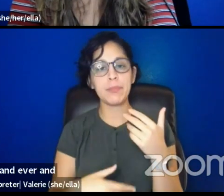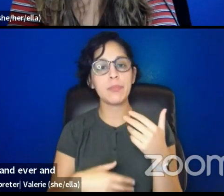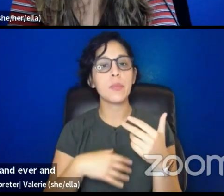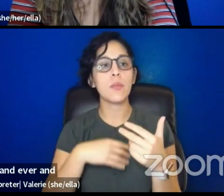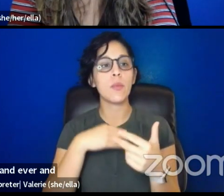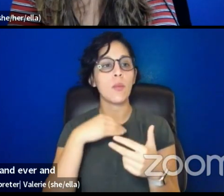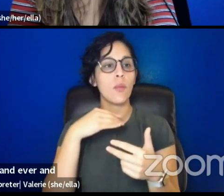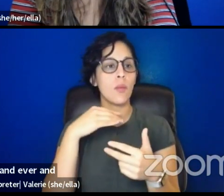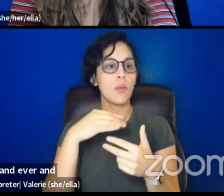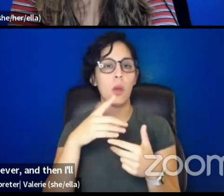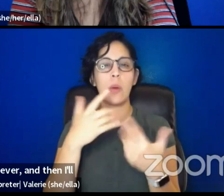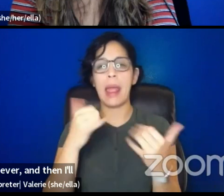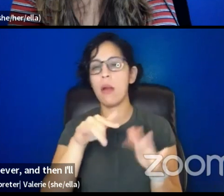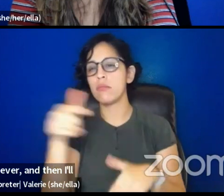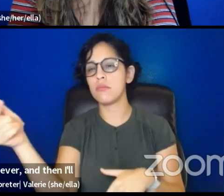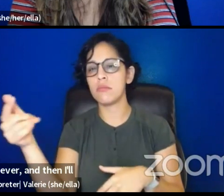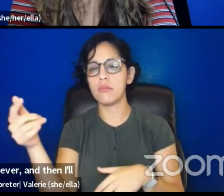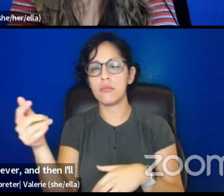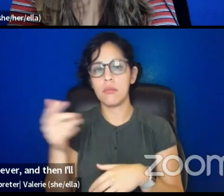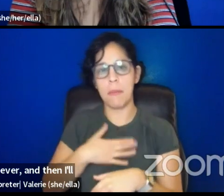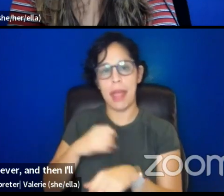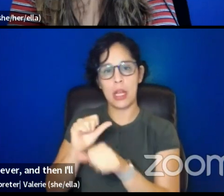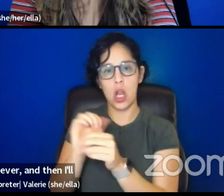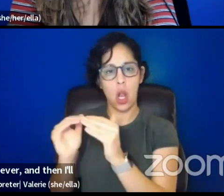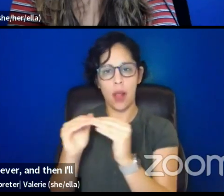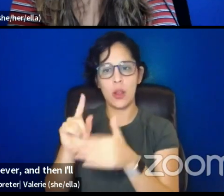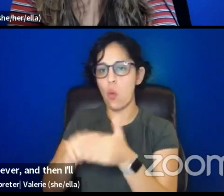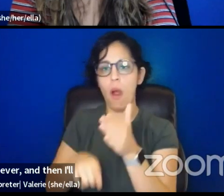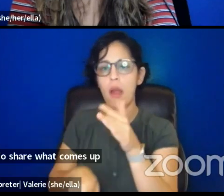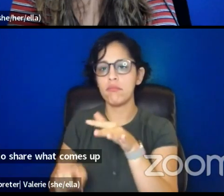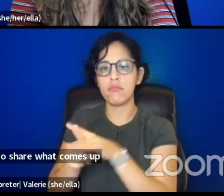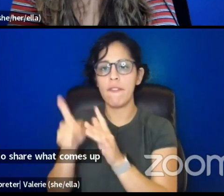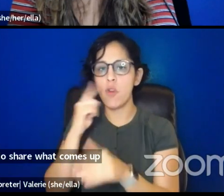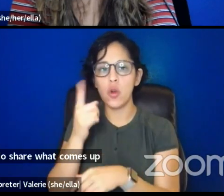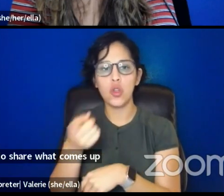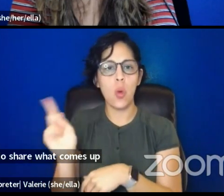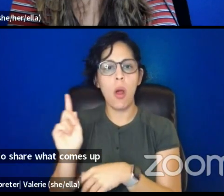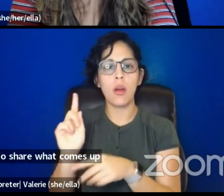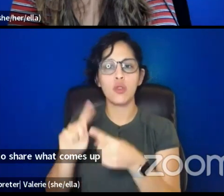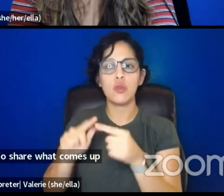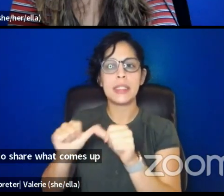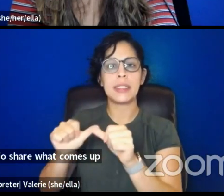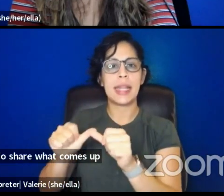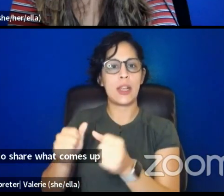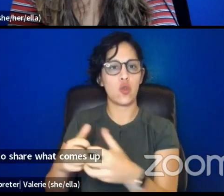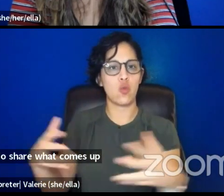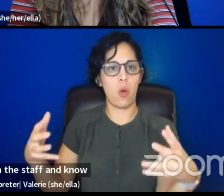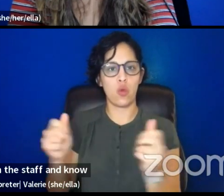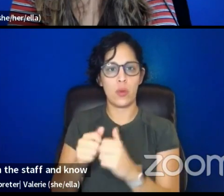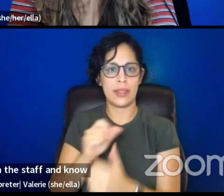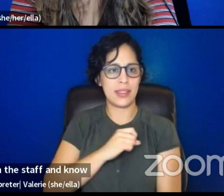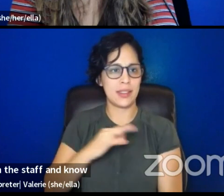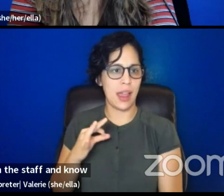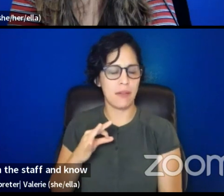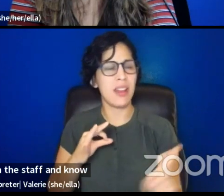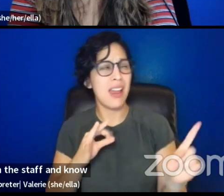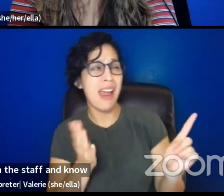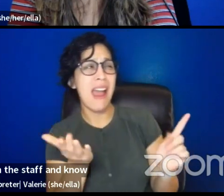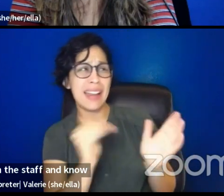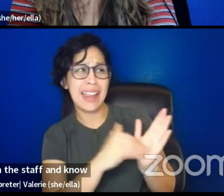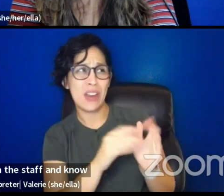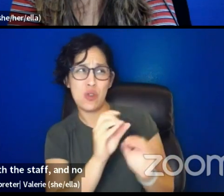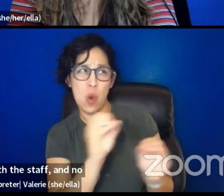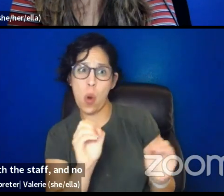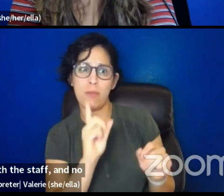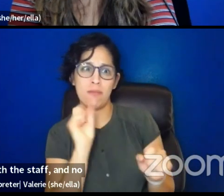to my, to my colleagues to share, uh, what comes up for you? How do you sustain that growth with a staff? Um, no one is on staff. Actually,